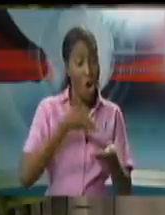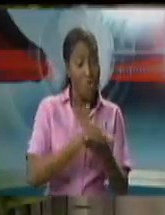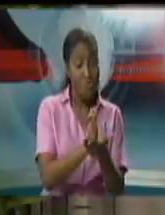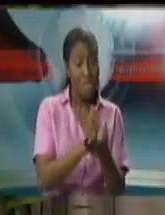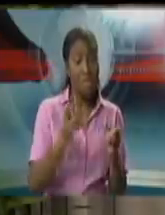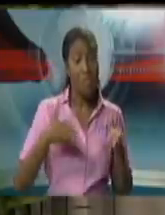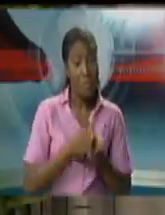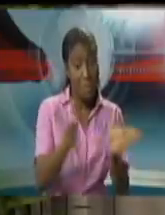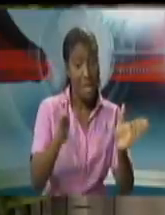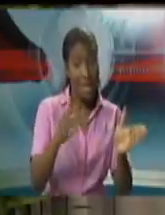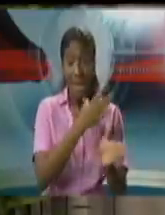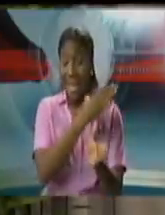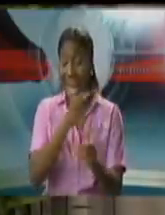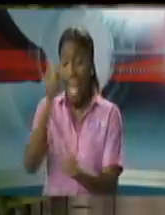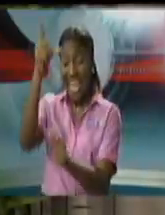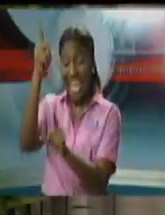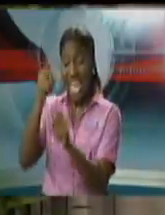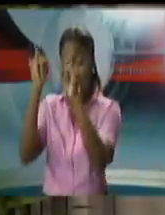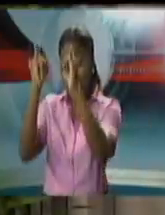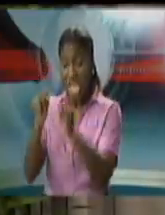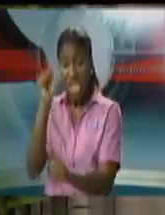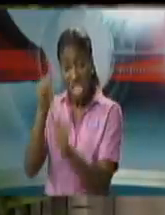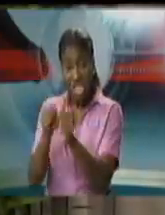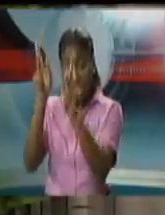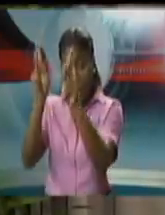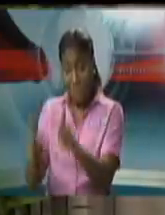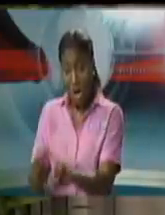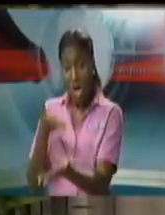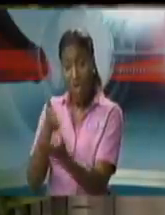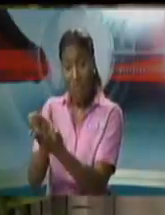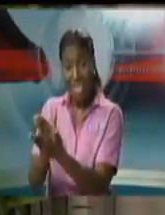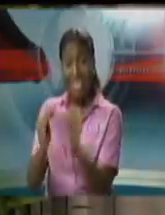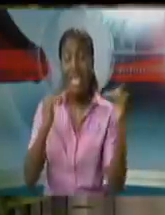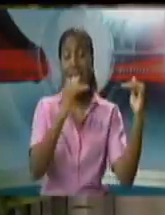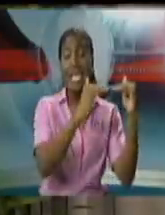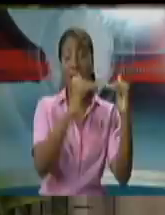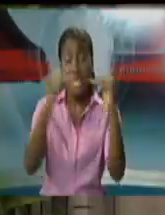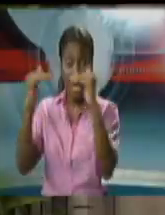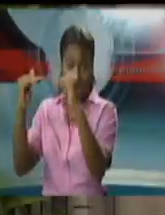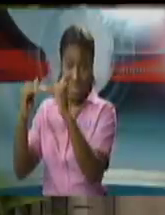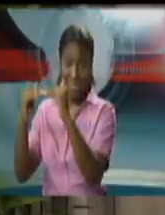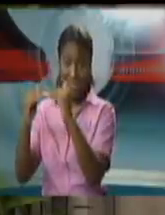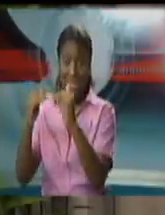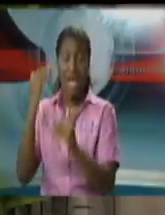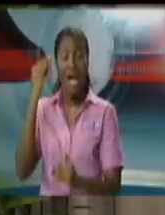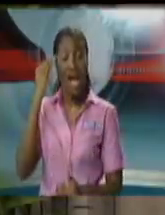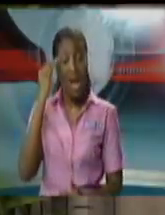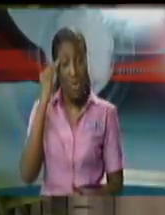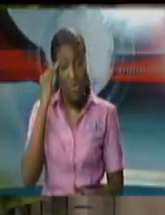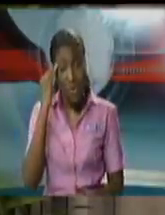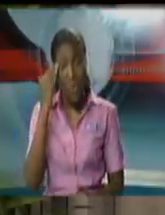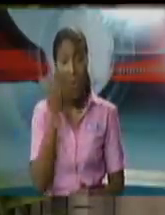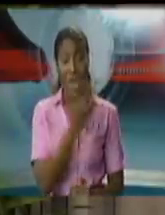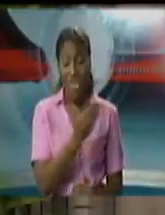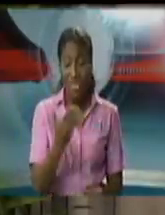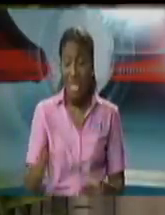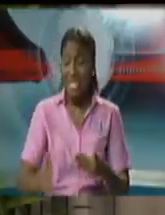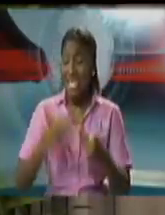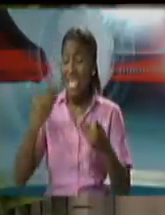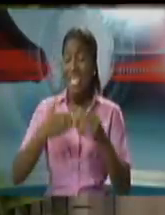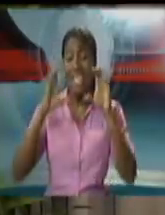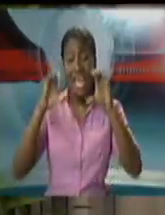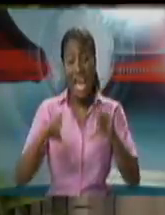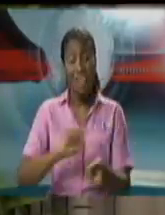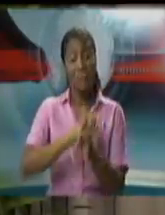and the individual rights I'd like to remind you that this is a particularly fluid situation we don't pretend to be